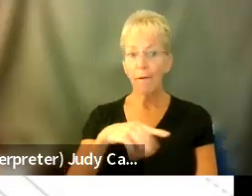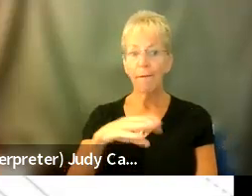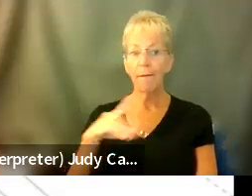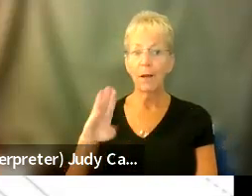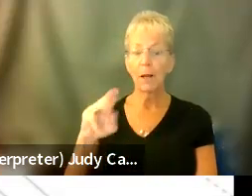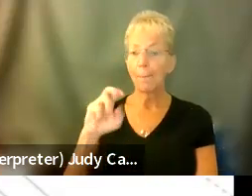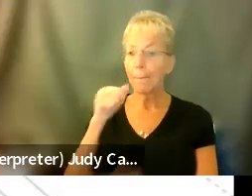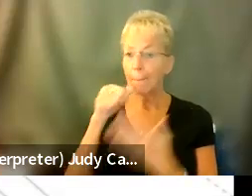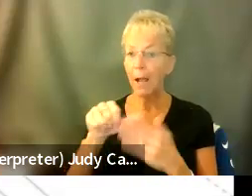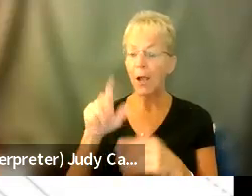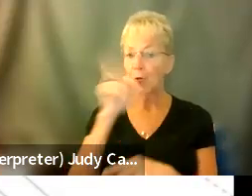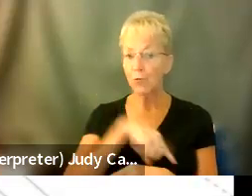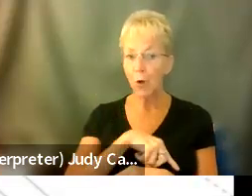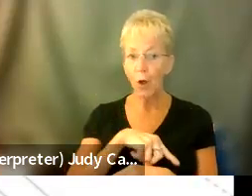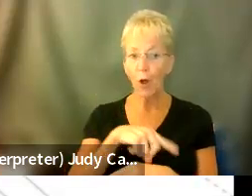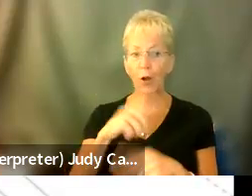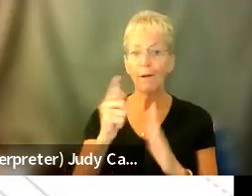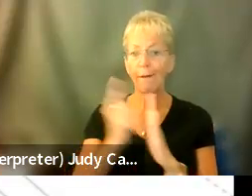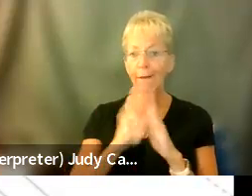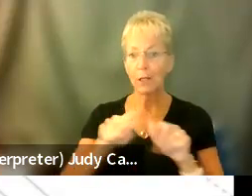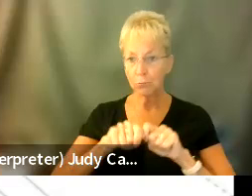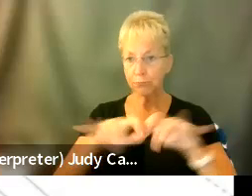fraud, and illegal drug distribution.